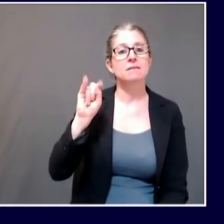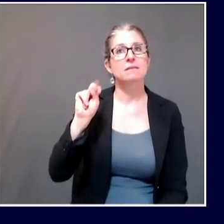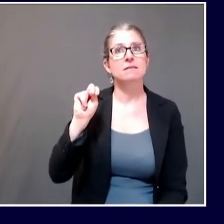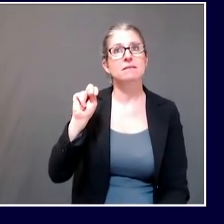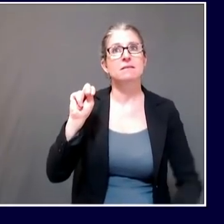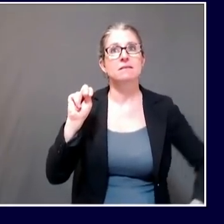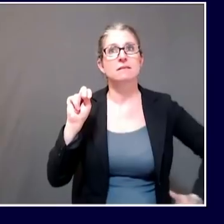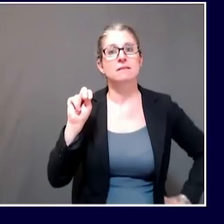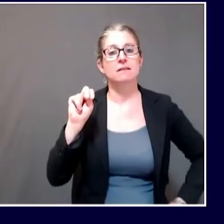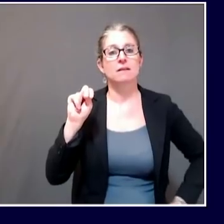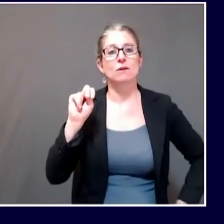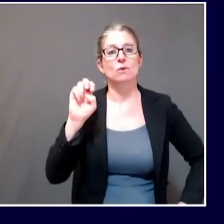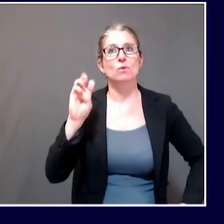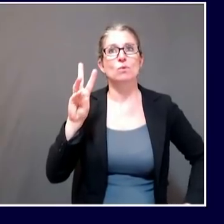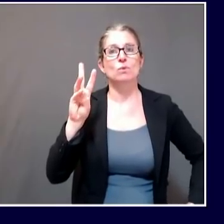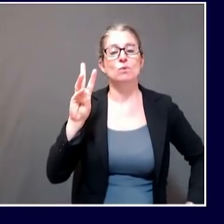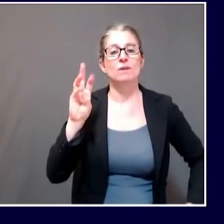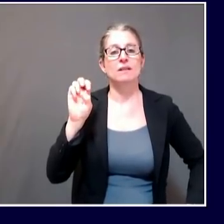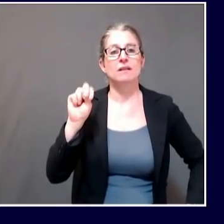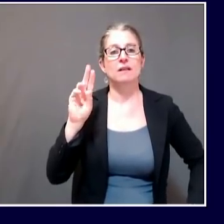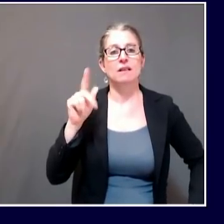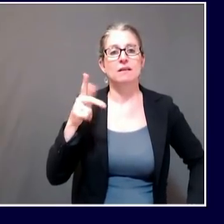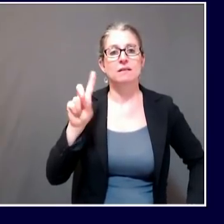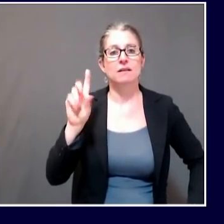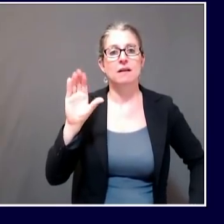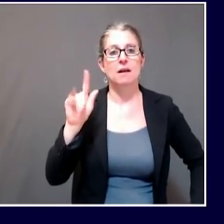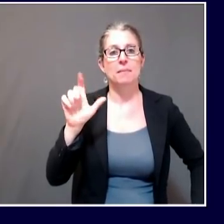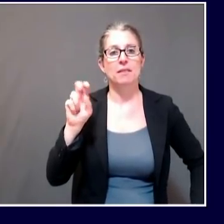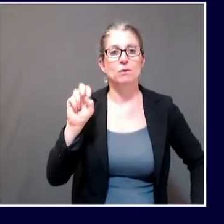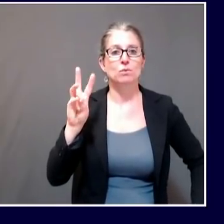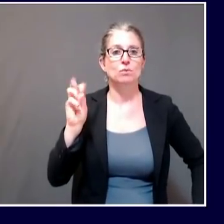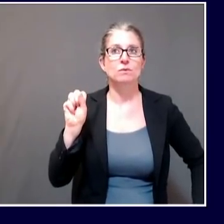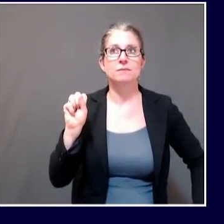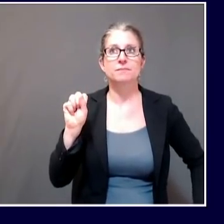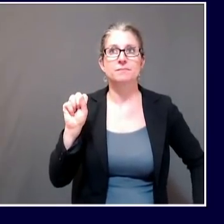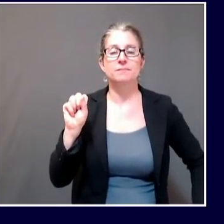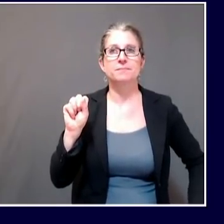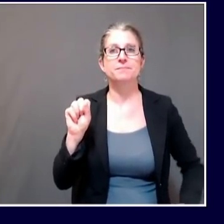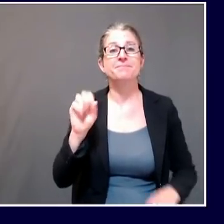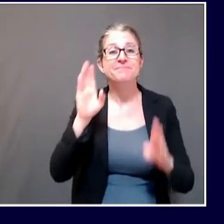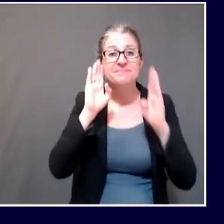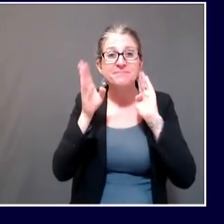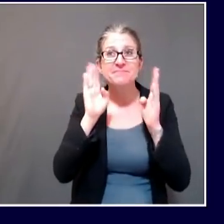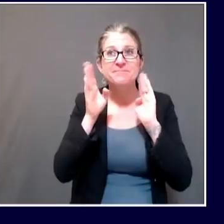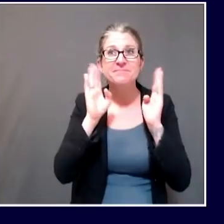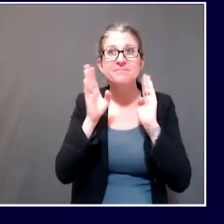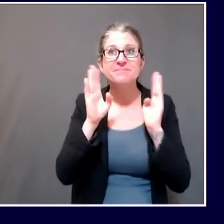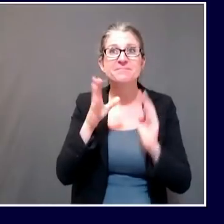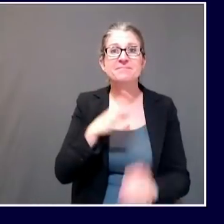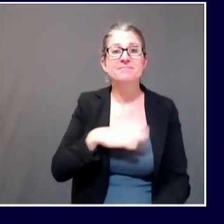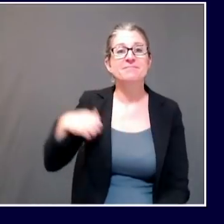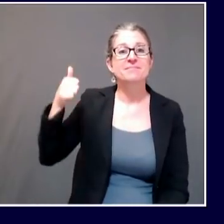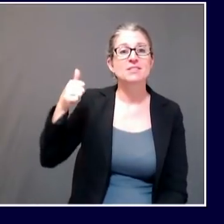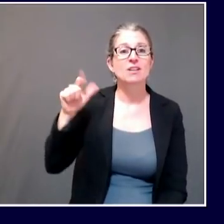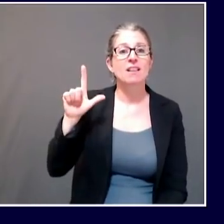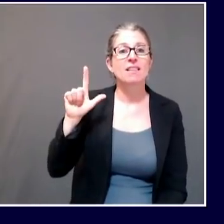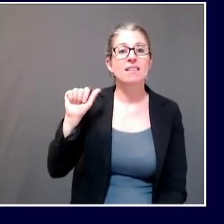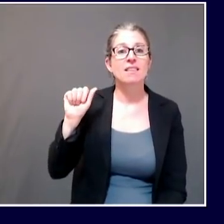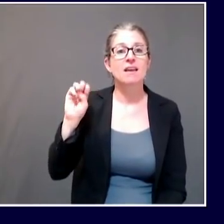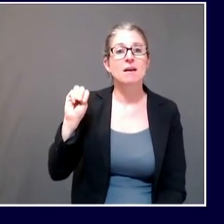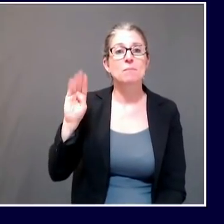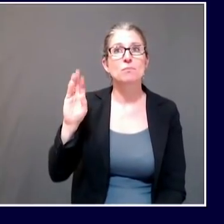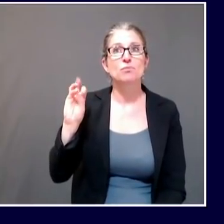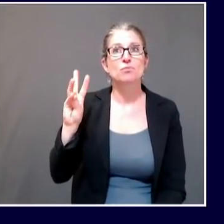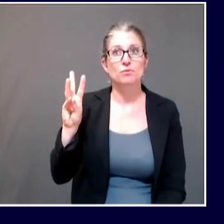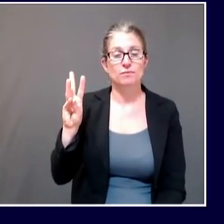Hello, I think my first question is for Commissioner Lambrou. That is, from the state's perspective, what was a series of events led up to the